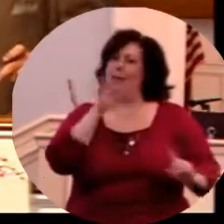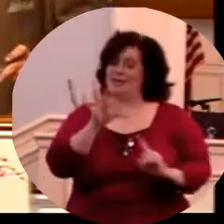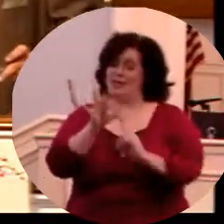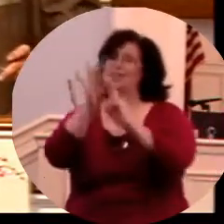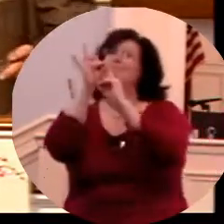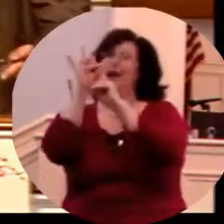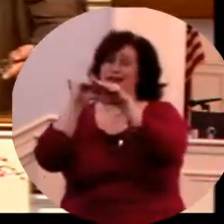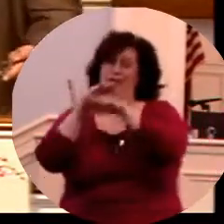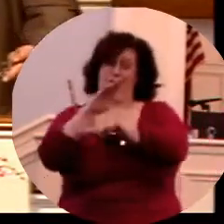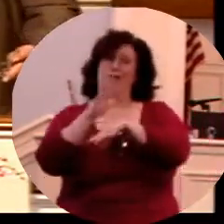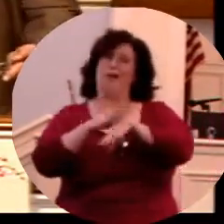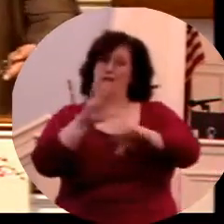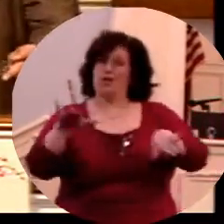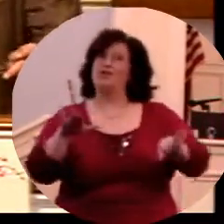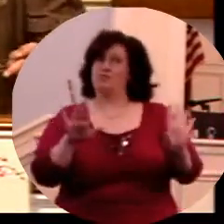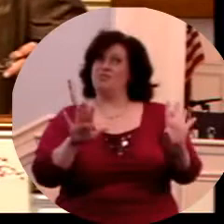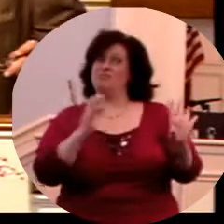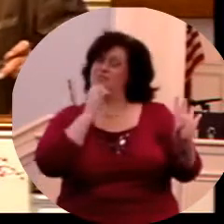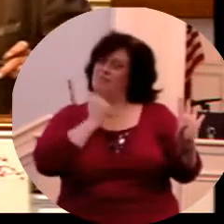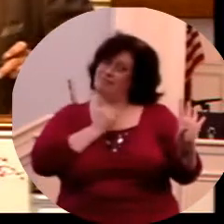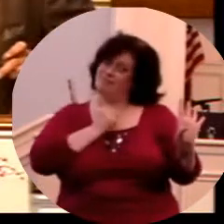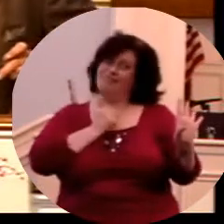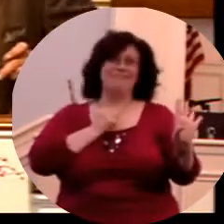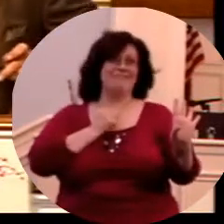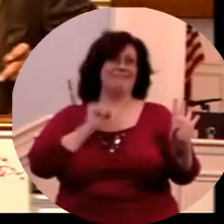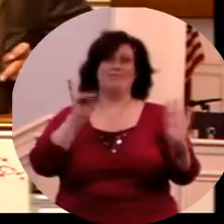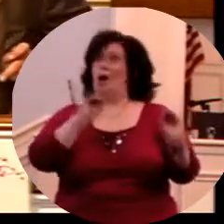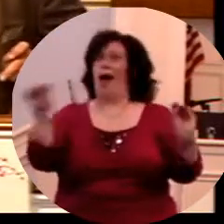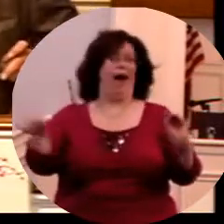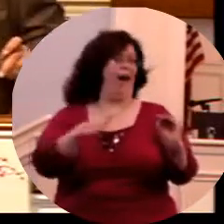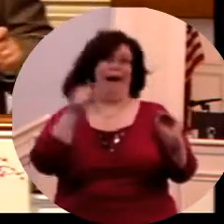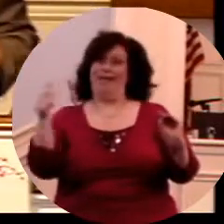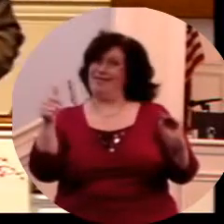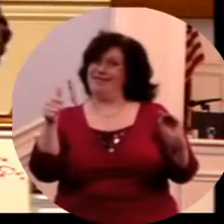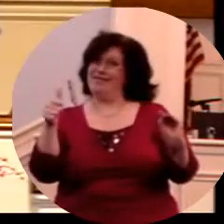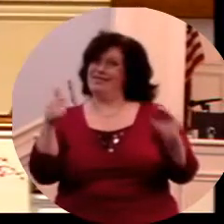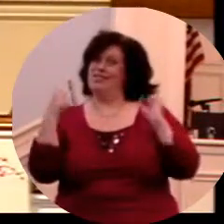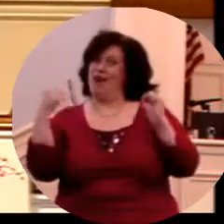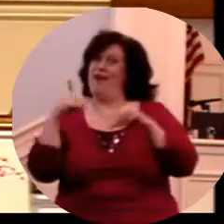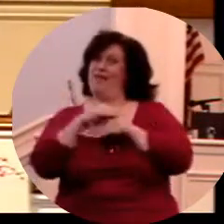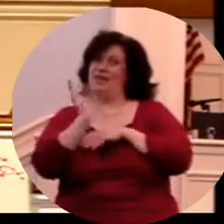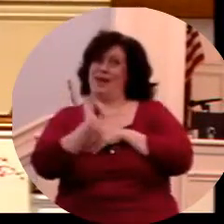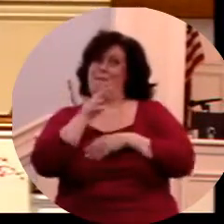I'm telling you, a mother has the influence of a child that is unparalleled in life.